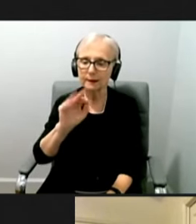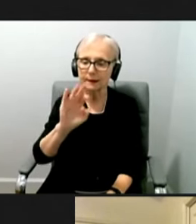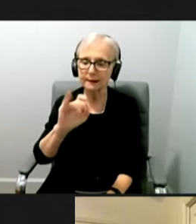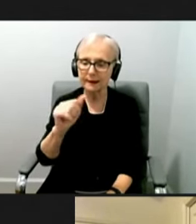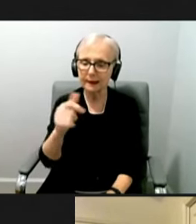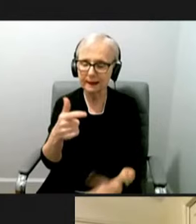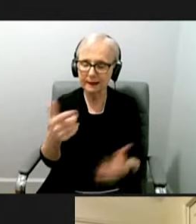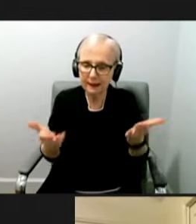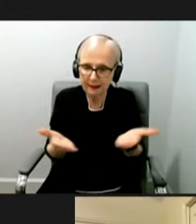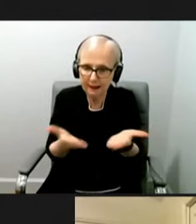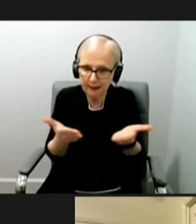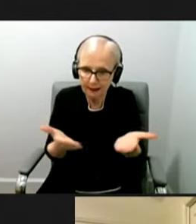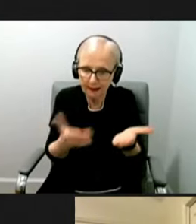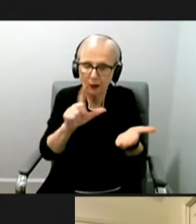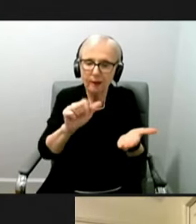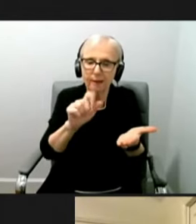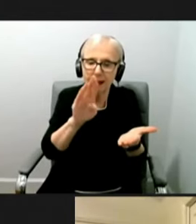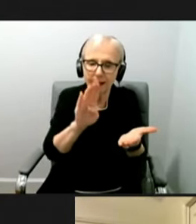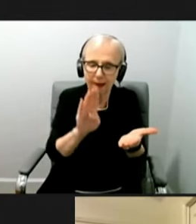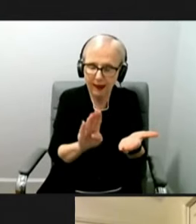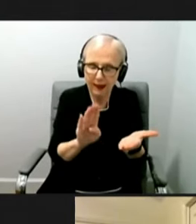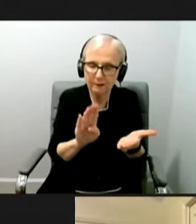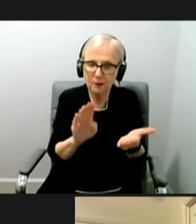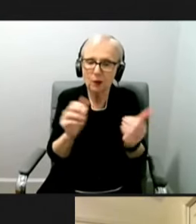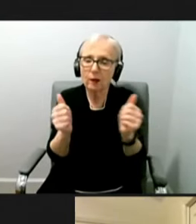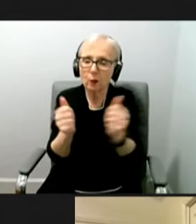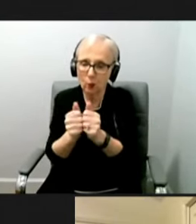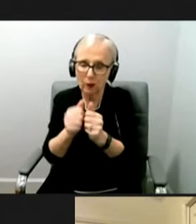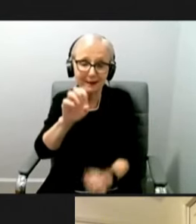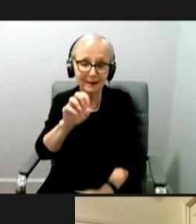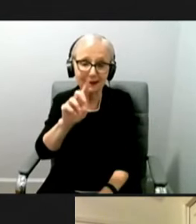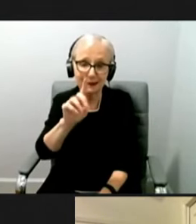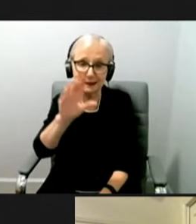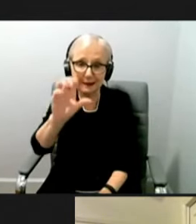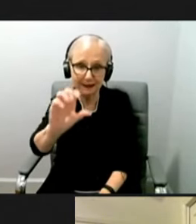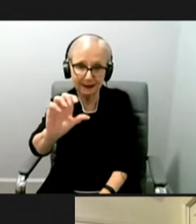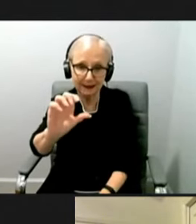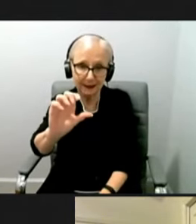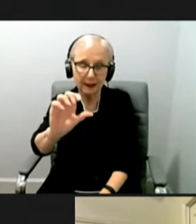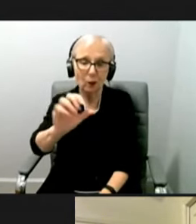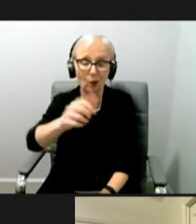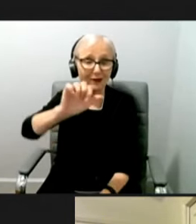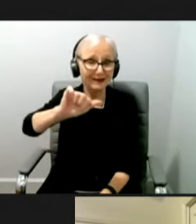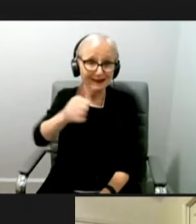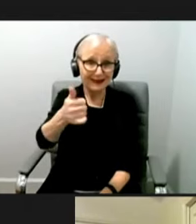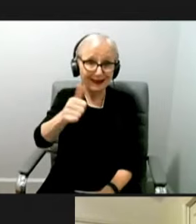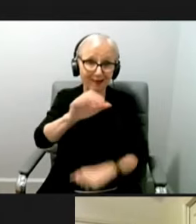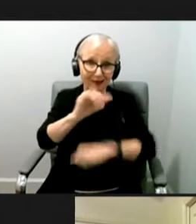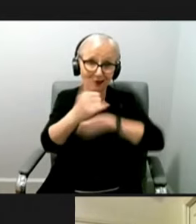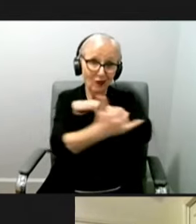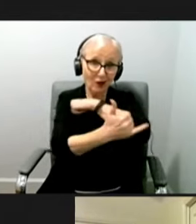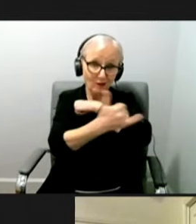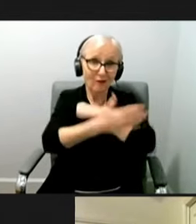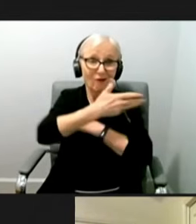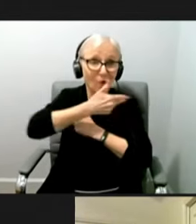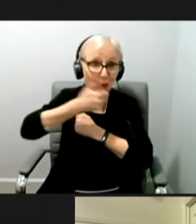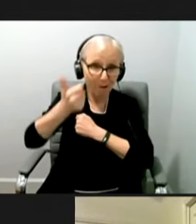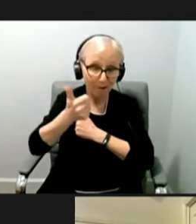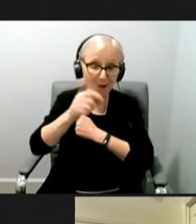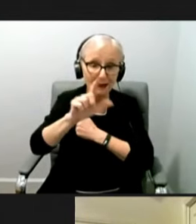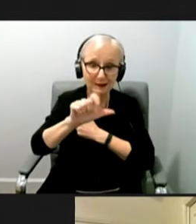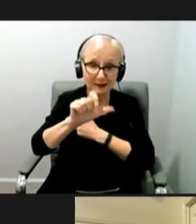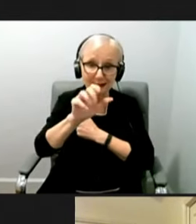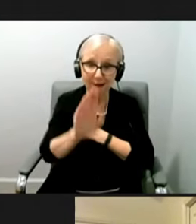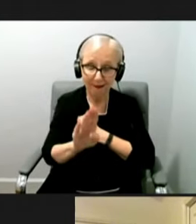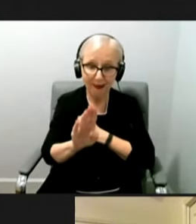partners, and in conjunction with the CDC, is leading us to be 10th in the country at this point for, or